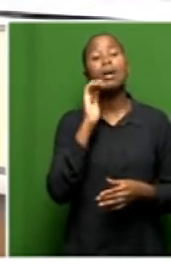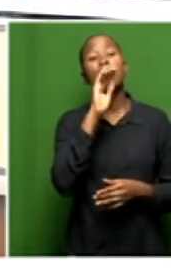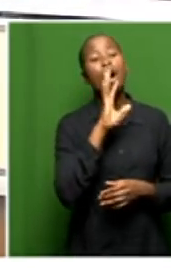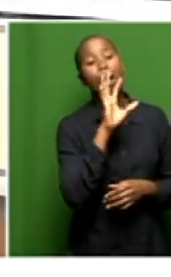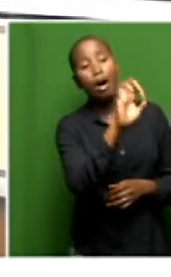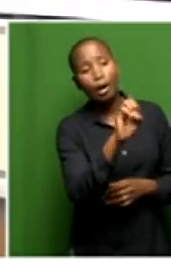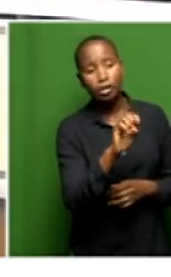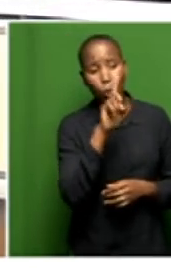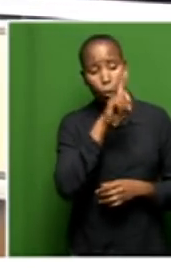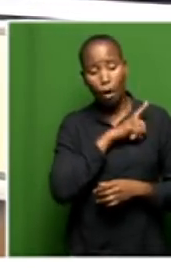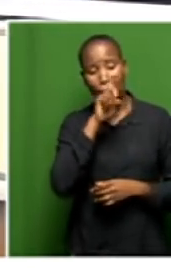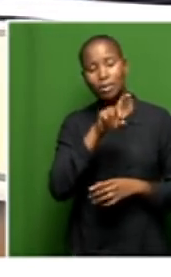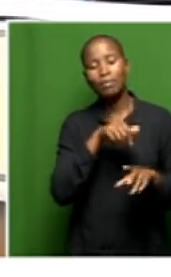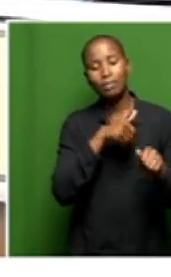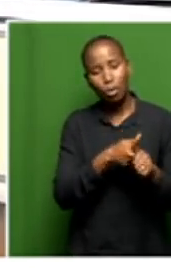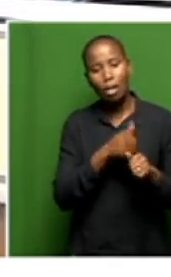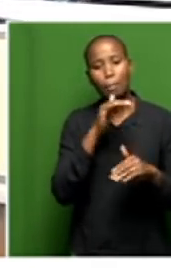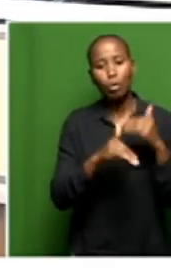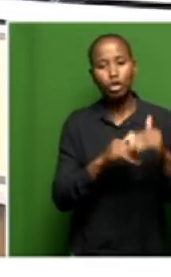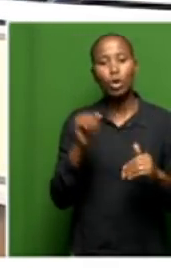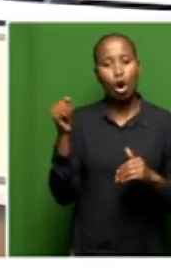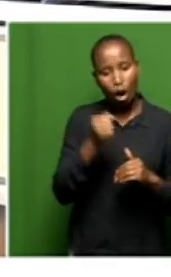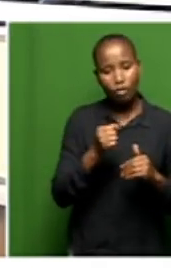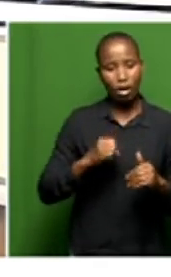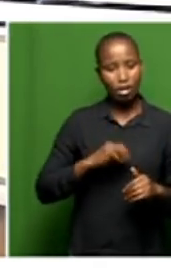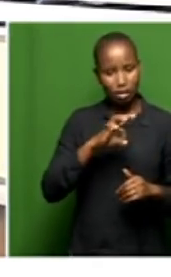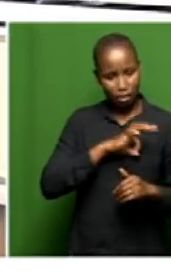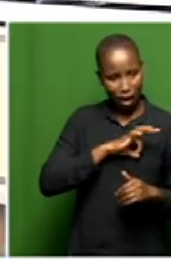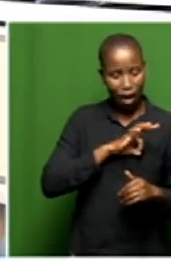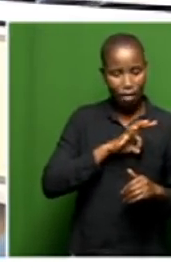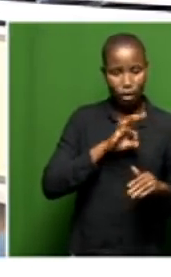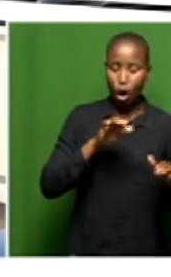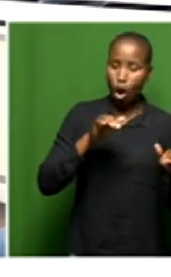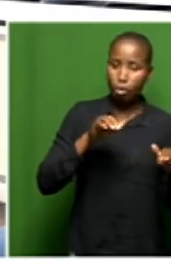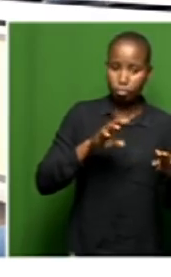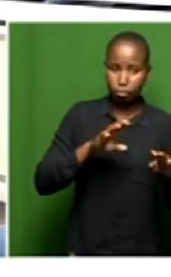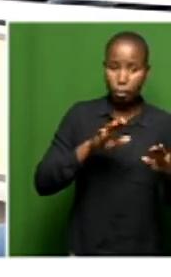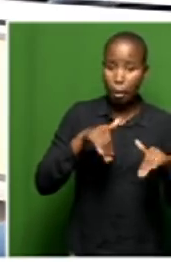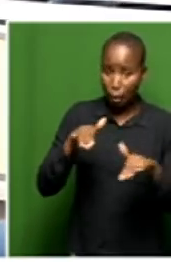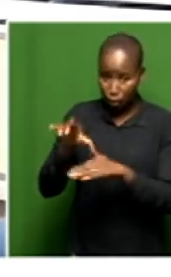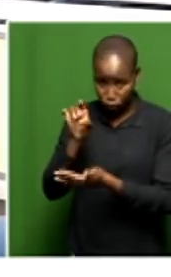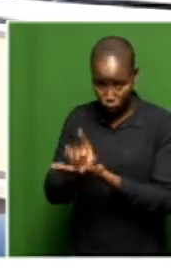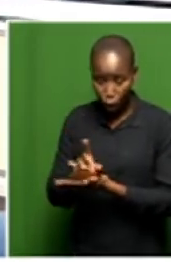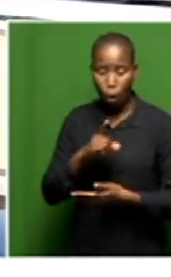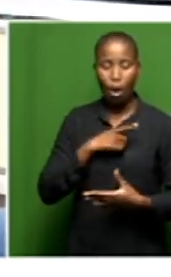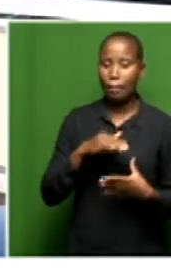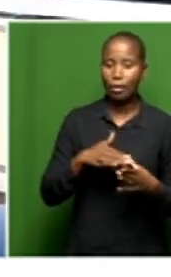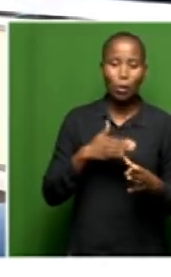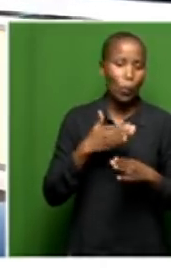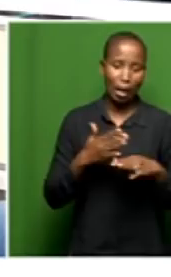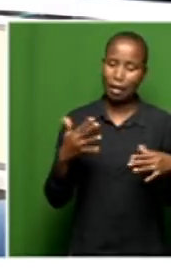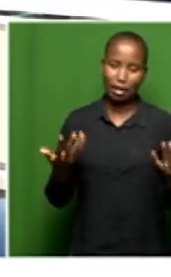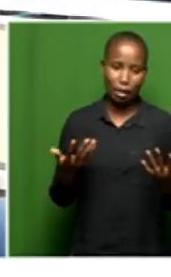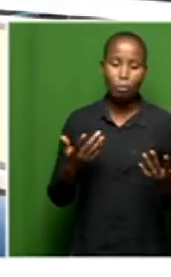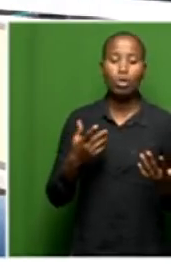follow a process of retrenchment so that the staff then is unemployed. And they declined to follow that route,